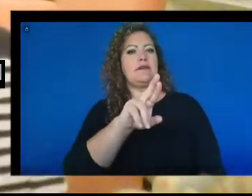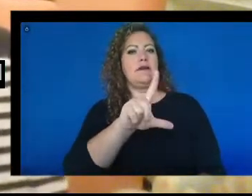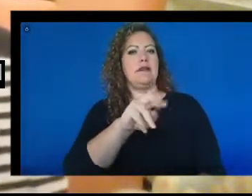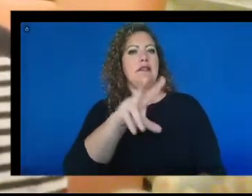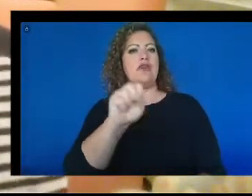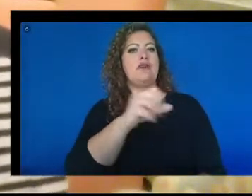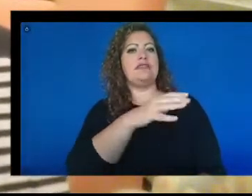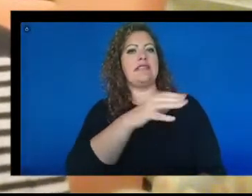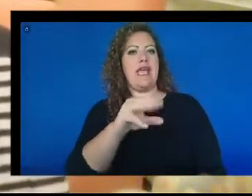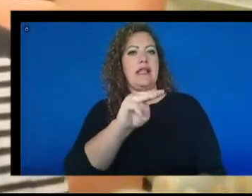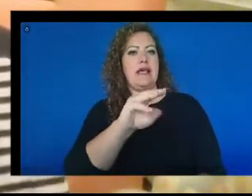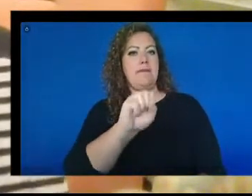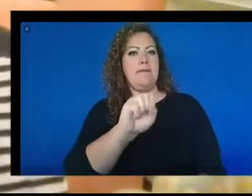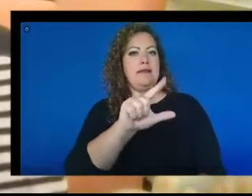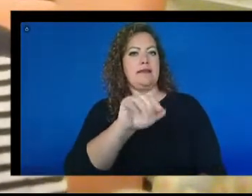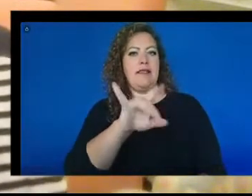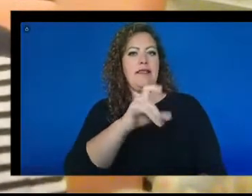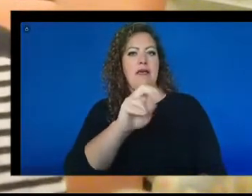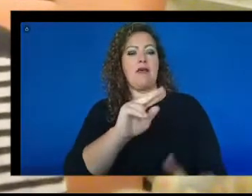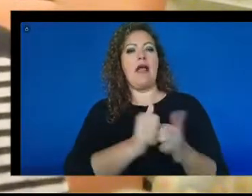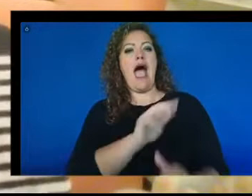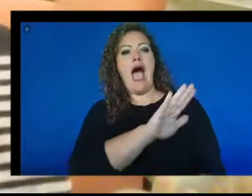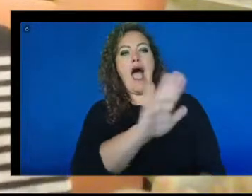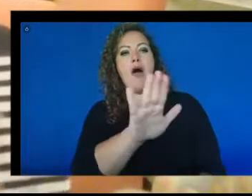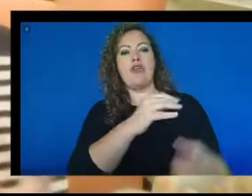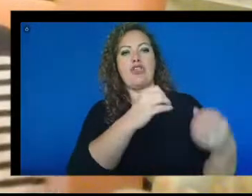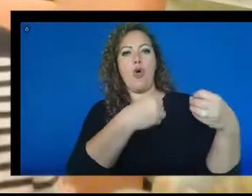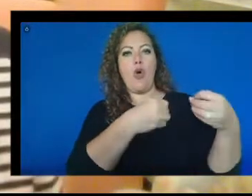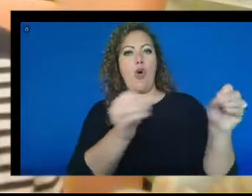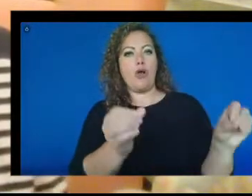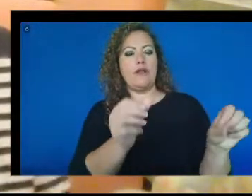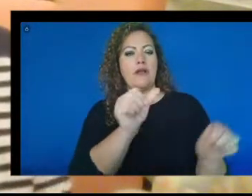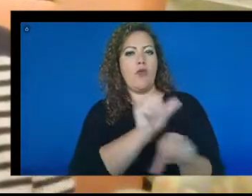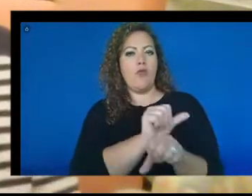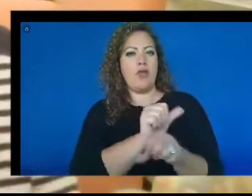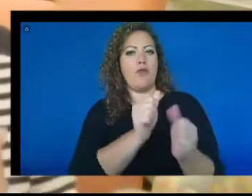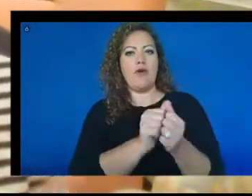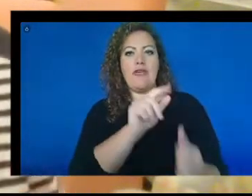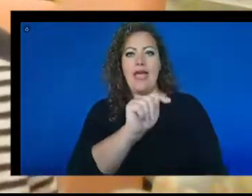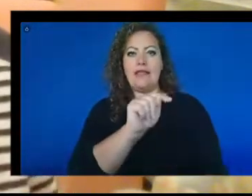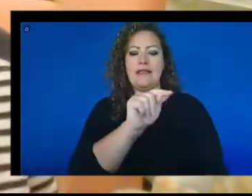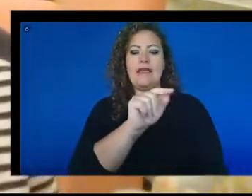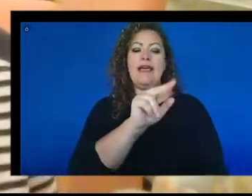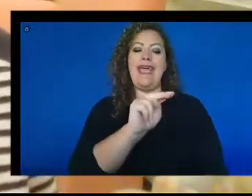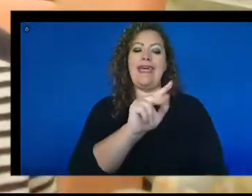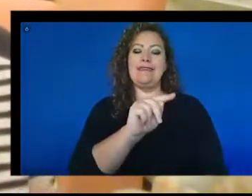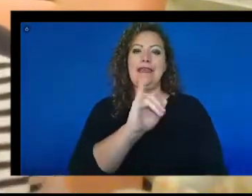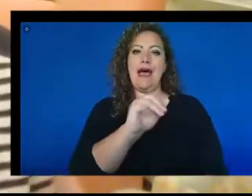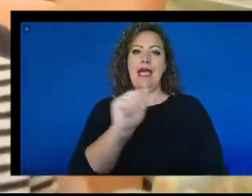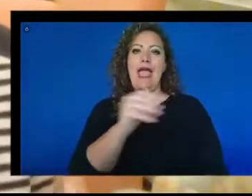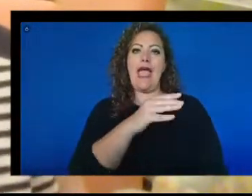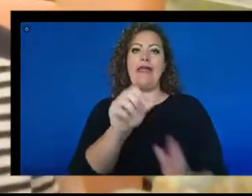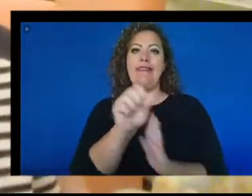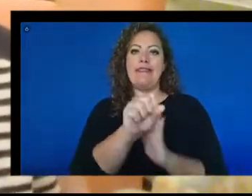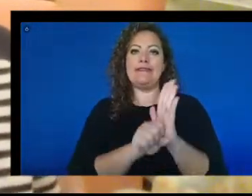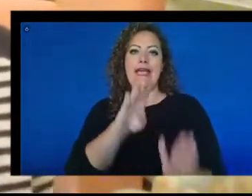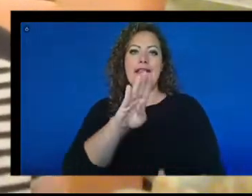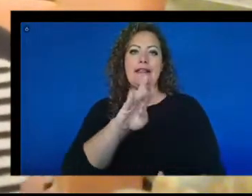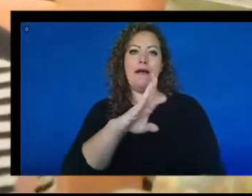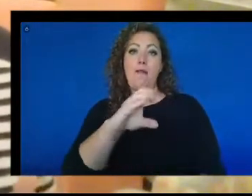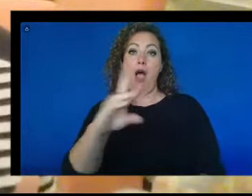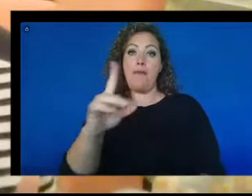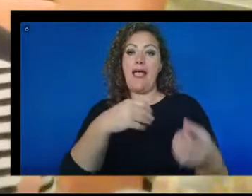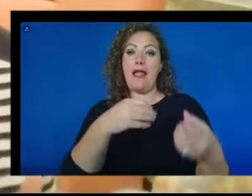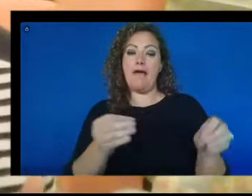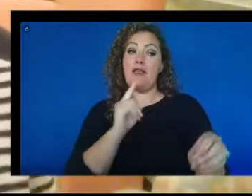how are your organizations working with NTIA and the State Broadband Offices to ensure that these